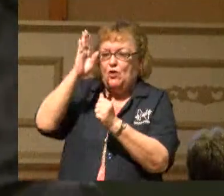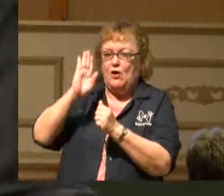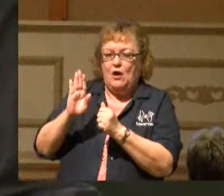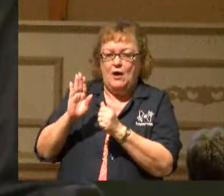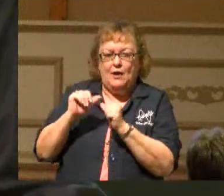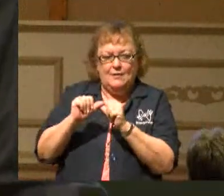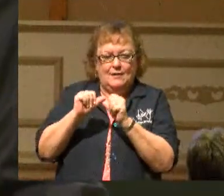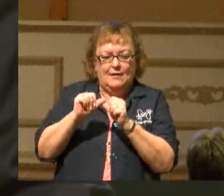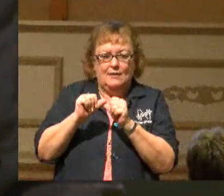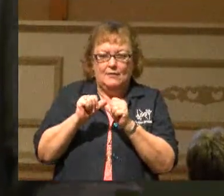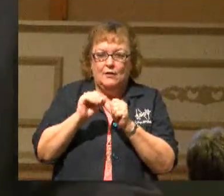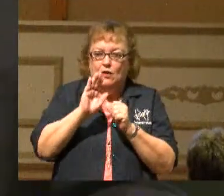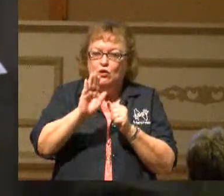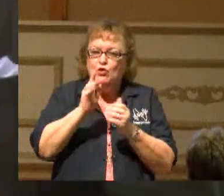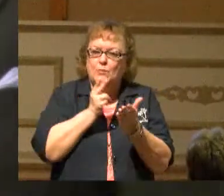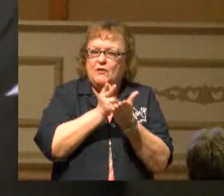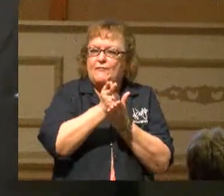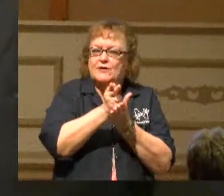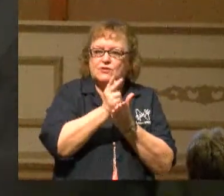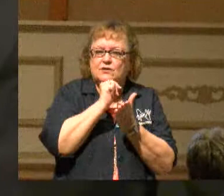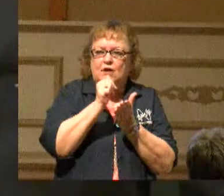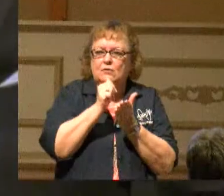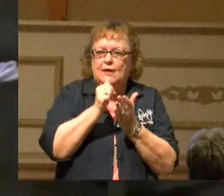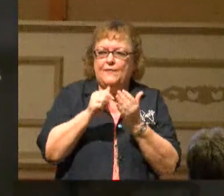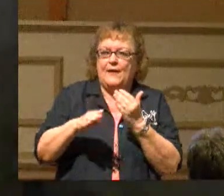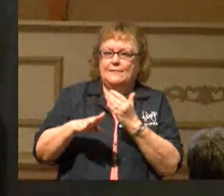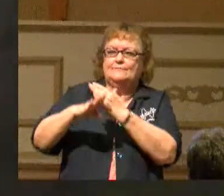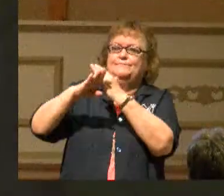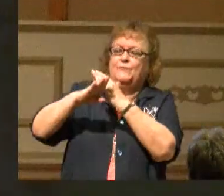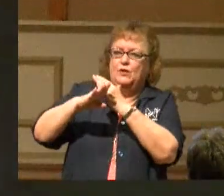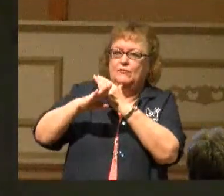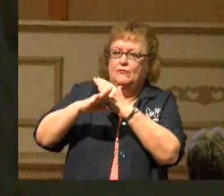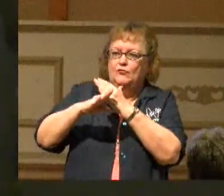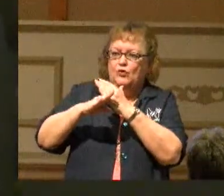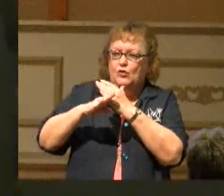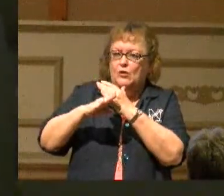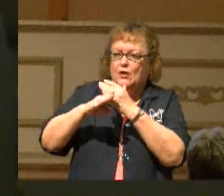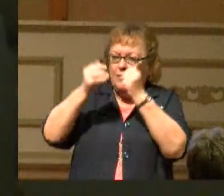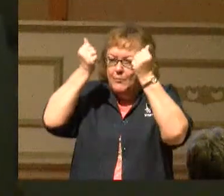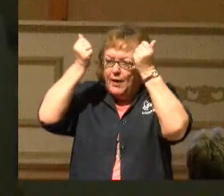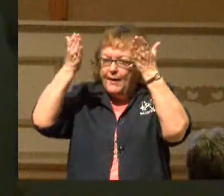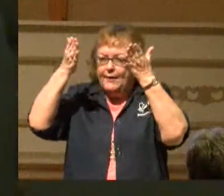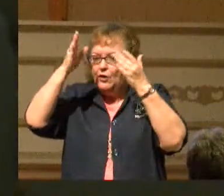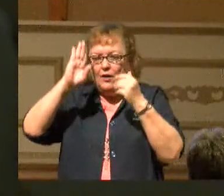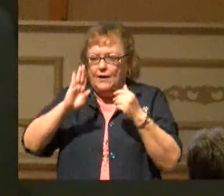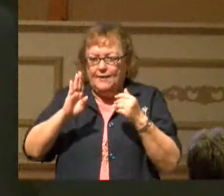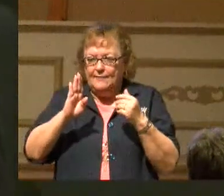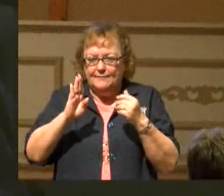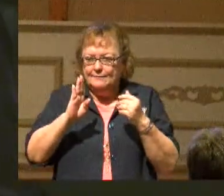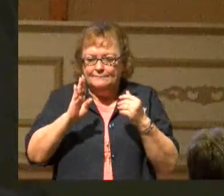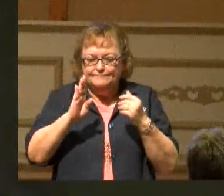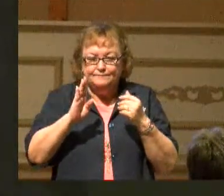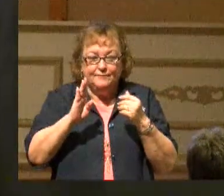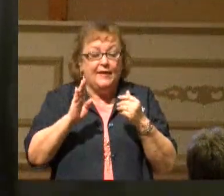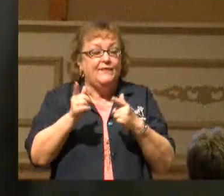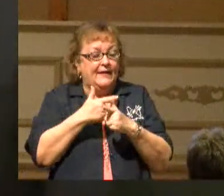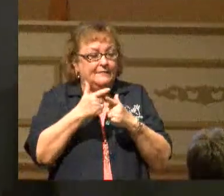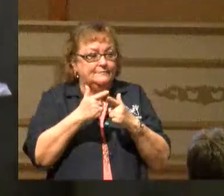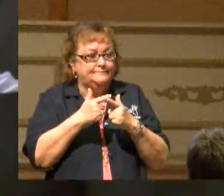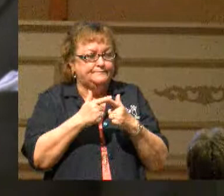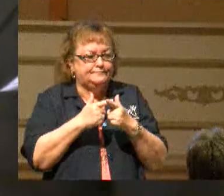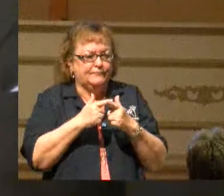Your profession, don't let that get in the way of obeying God. And then,